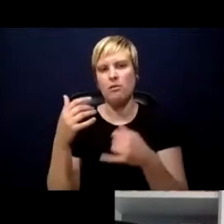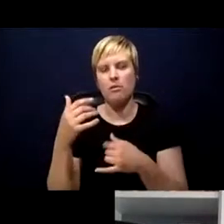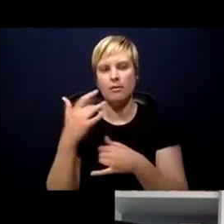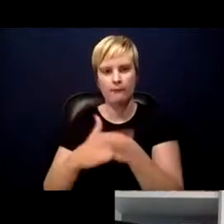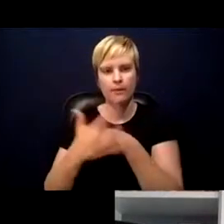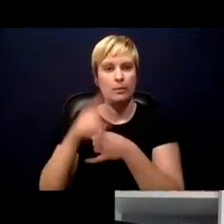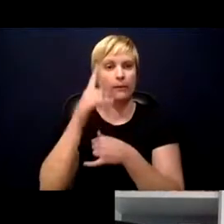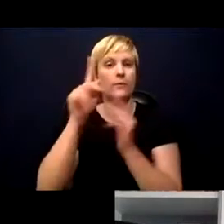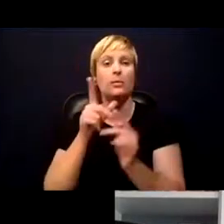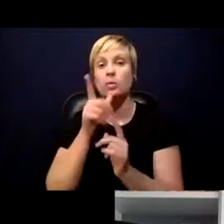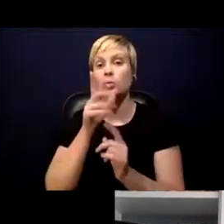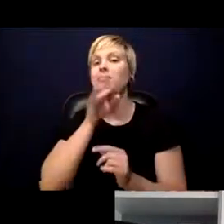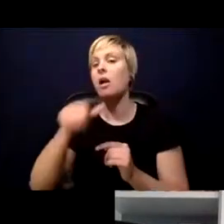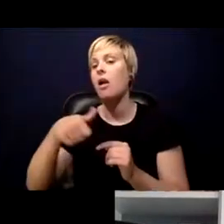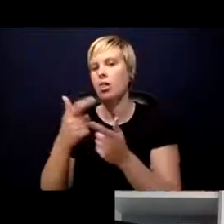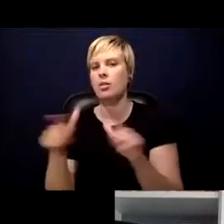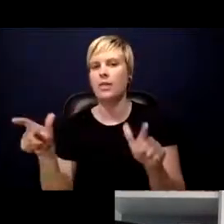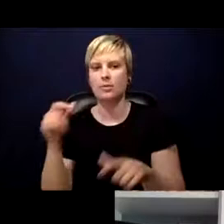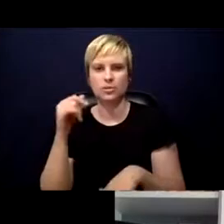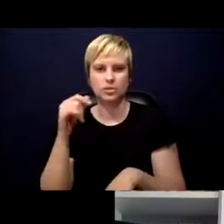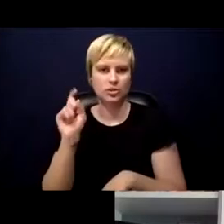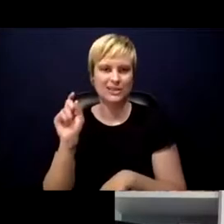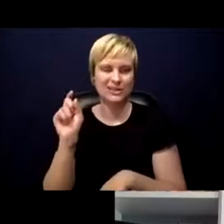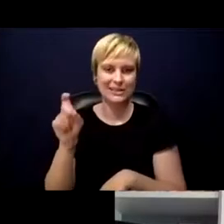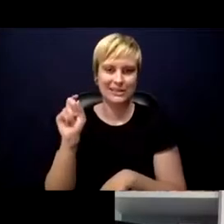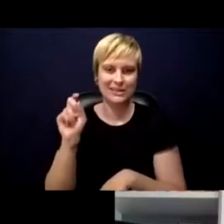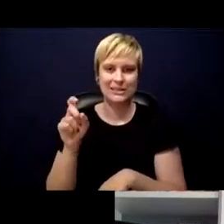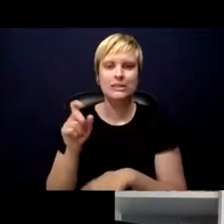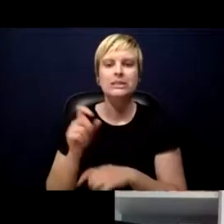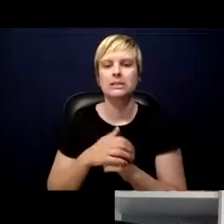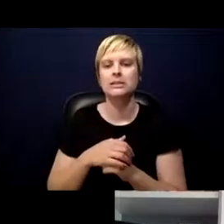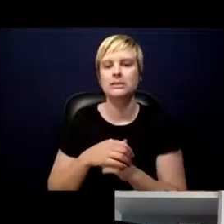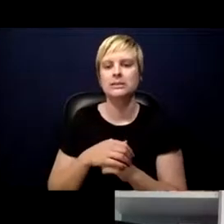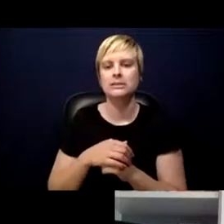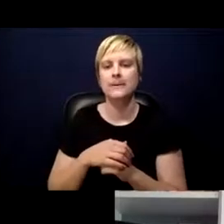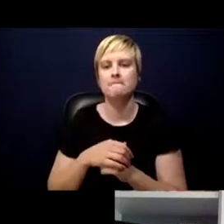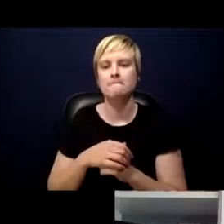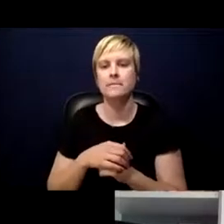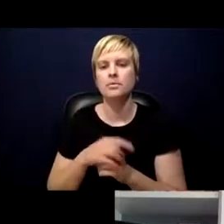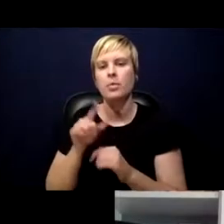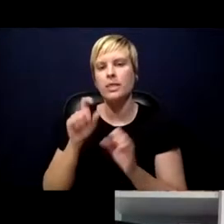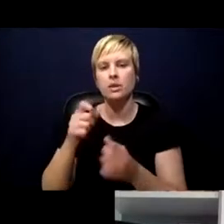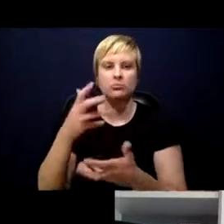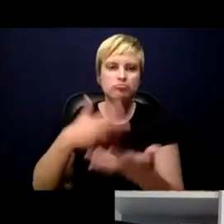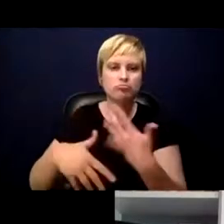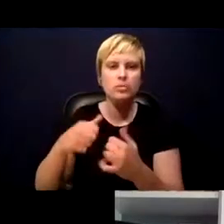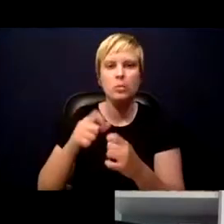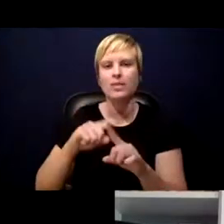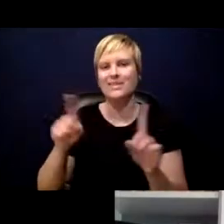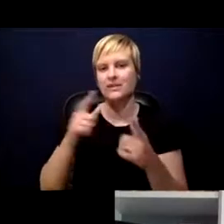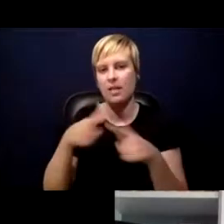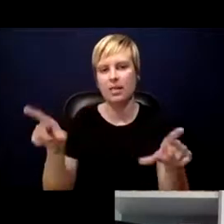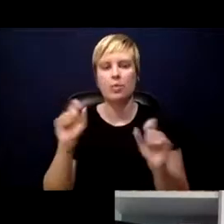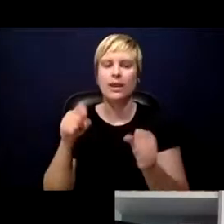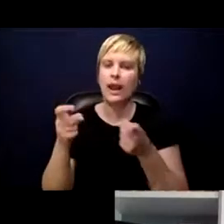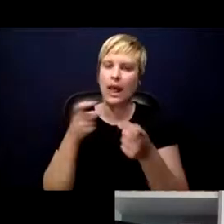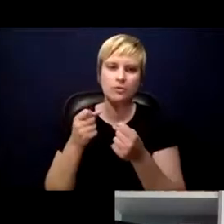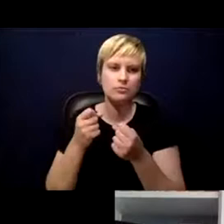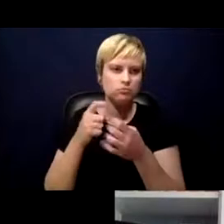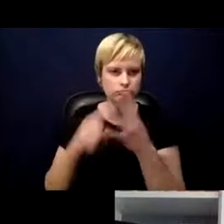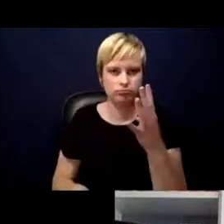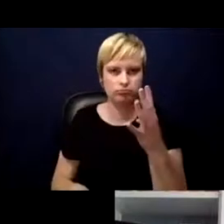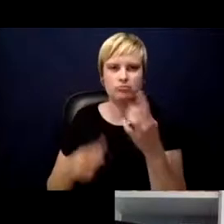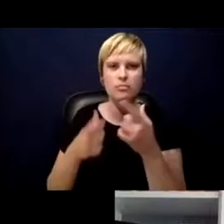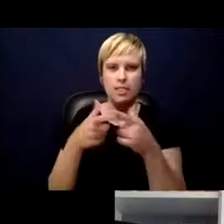do speak other languages in need, their interactions done with another language so we can handle a variety of other languages